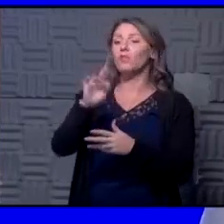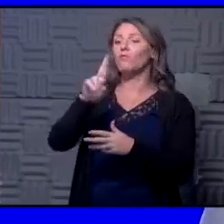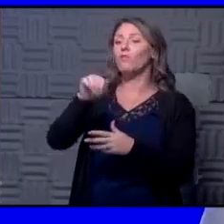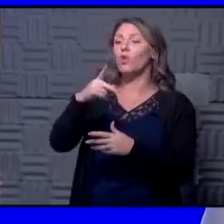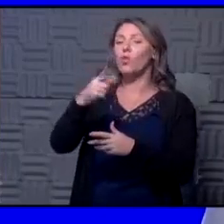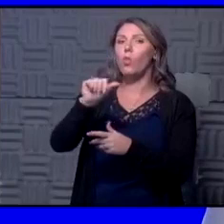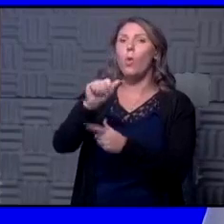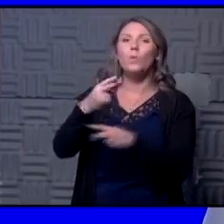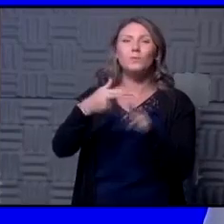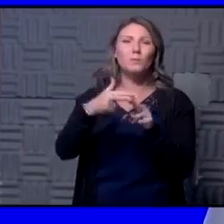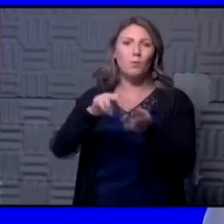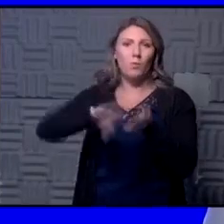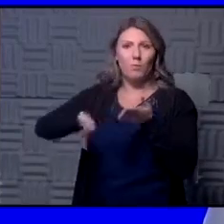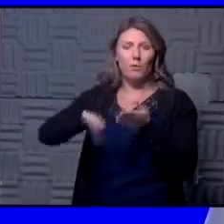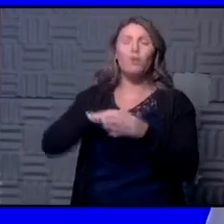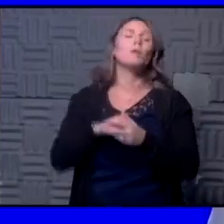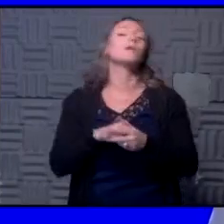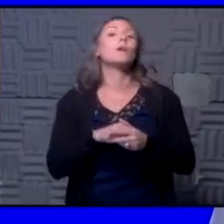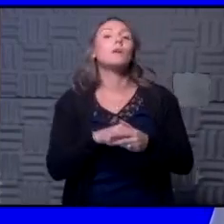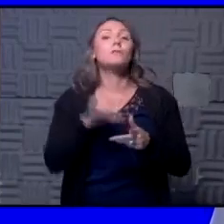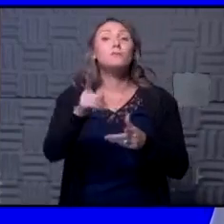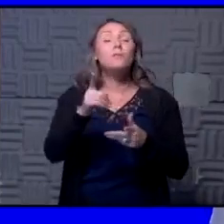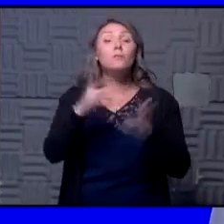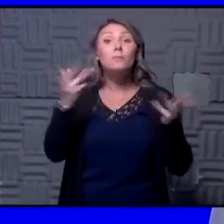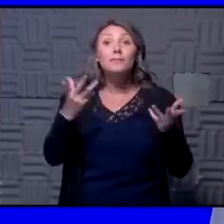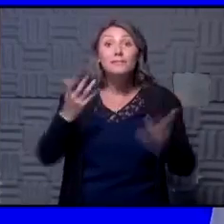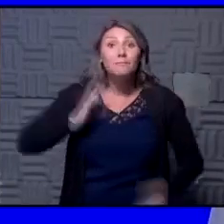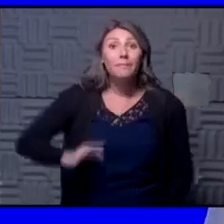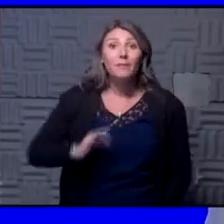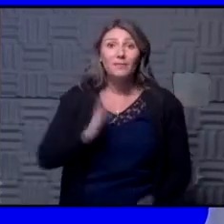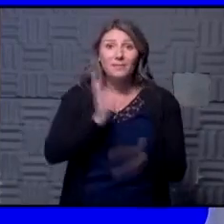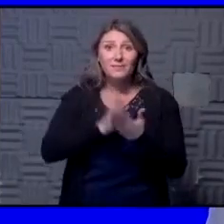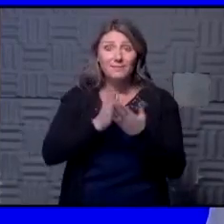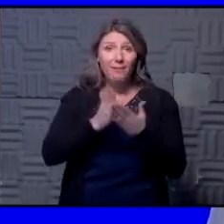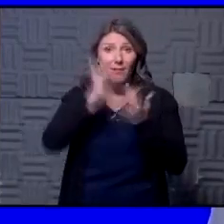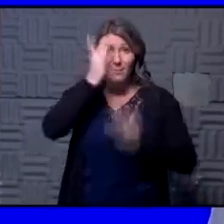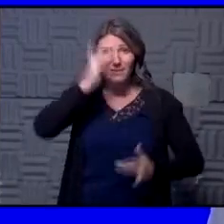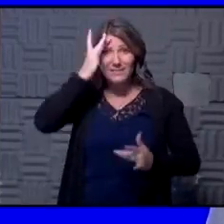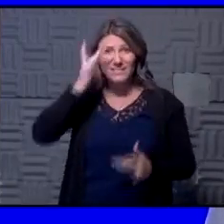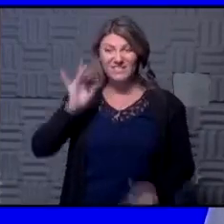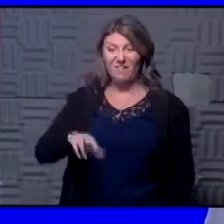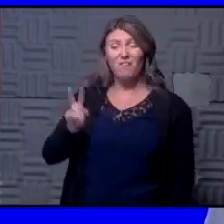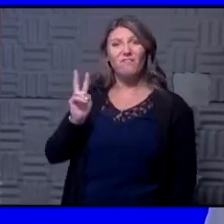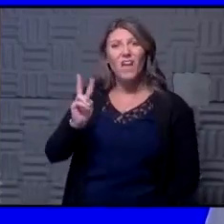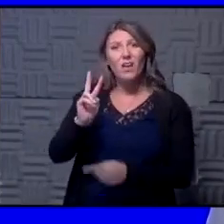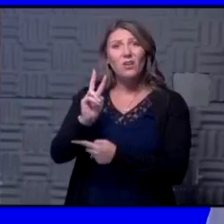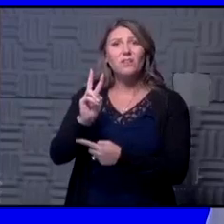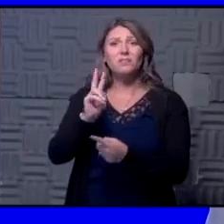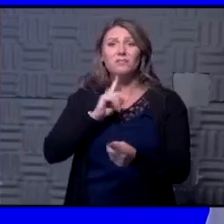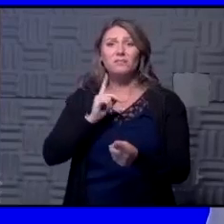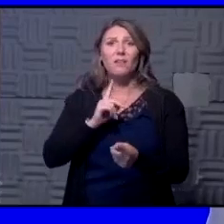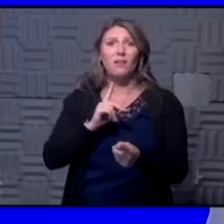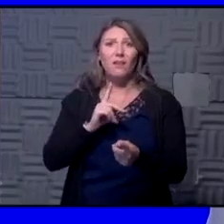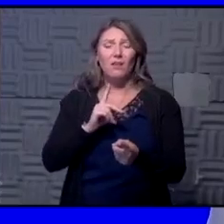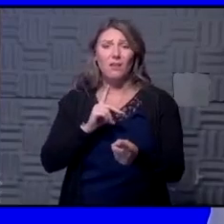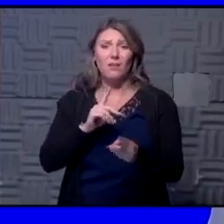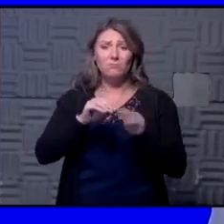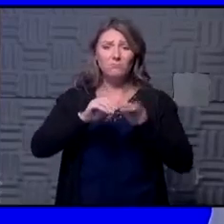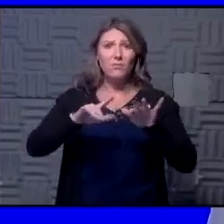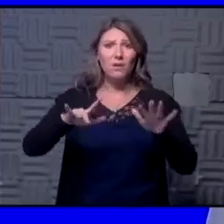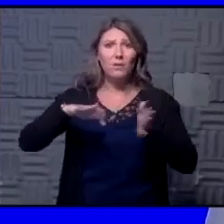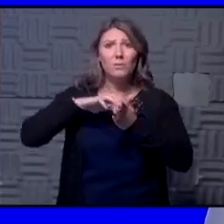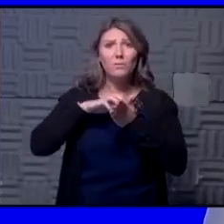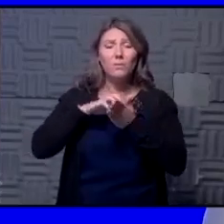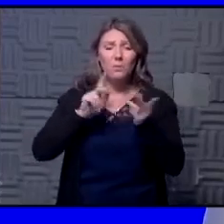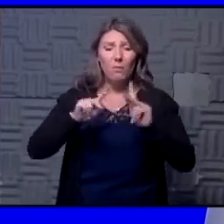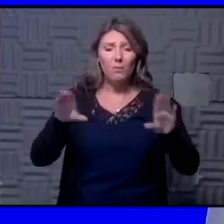you know it is the incentive is to stop the spread of the disease because we know this virus can get into vulnerable populations